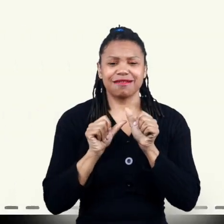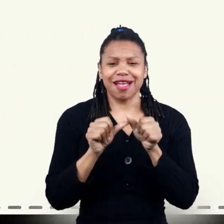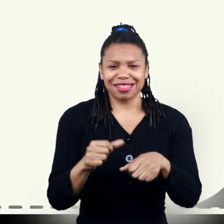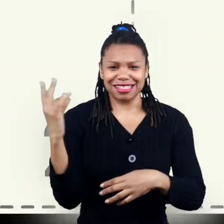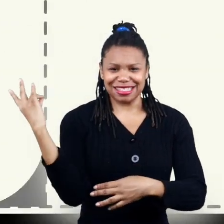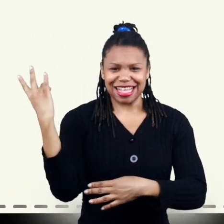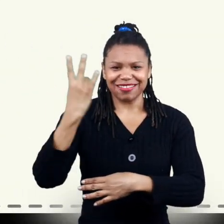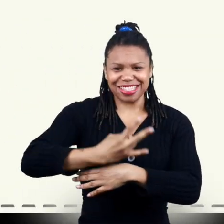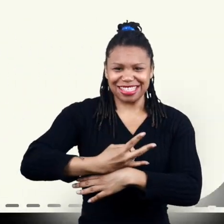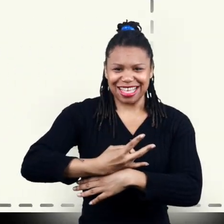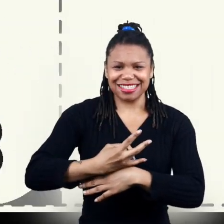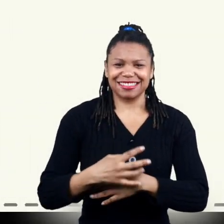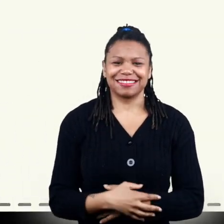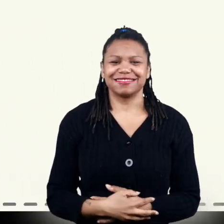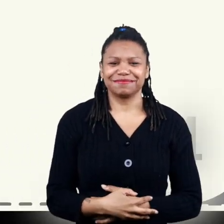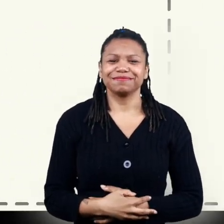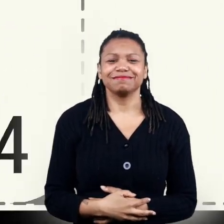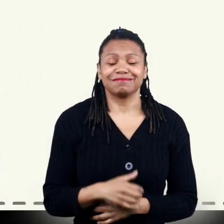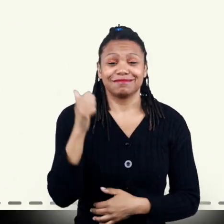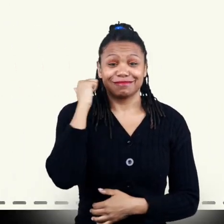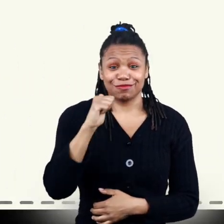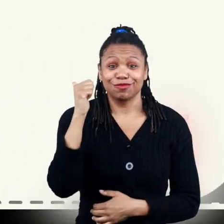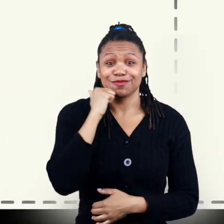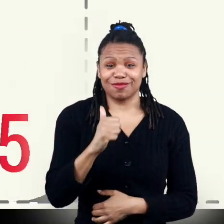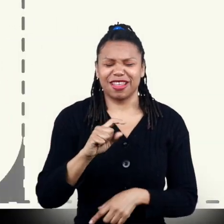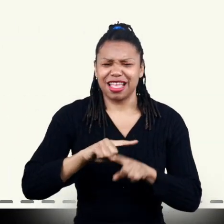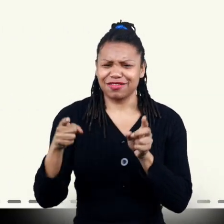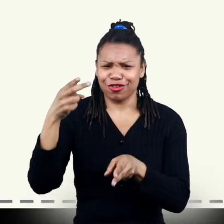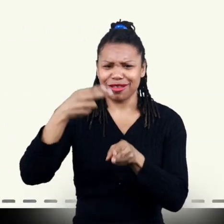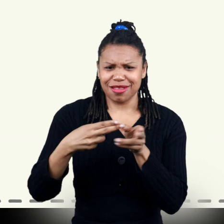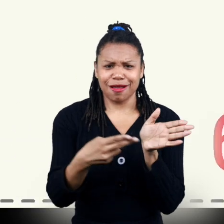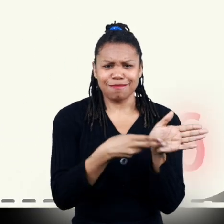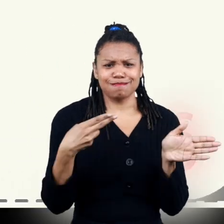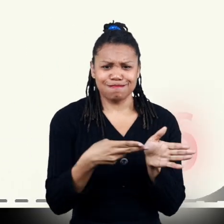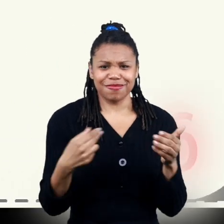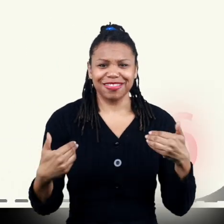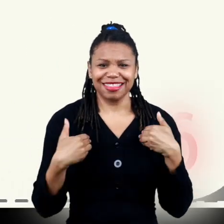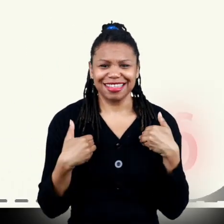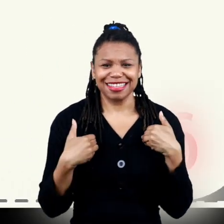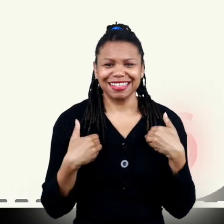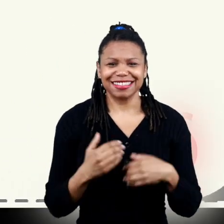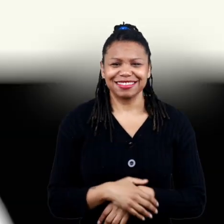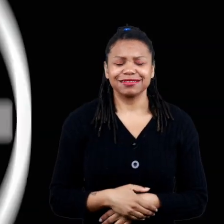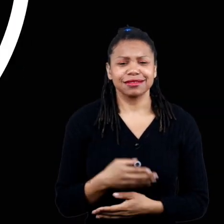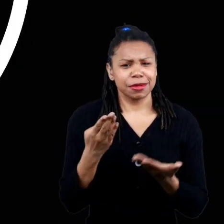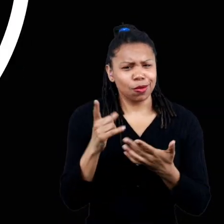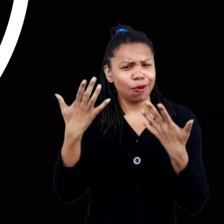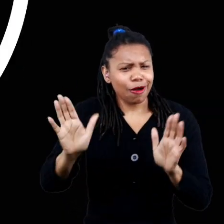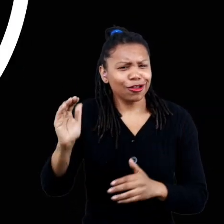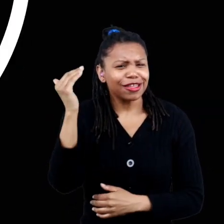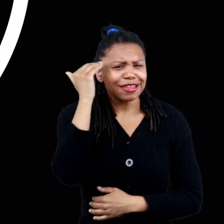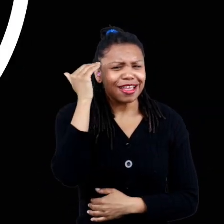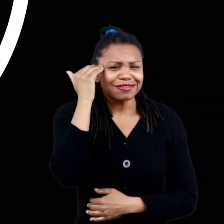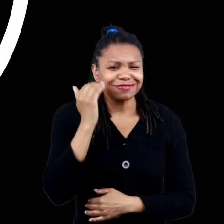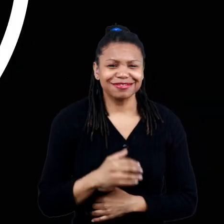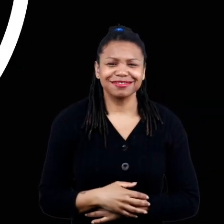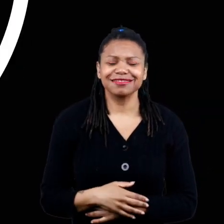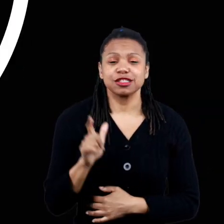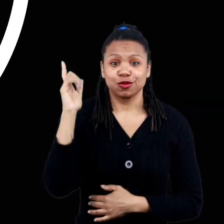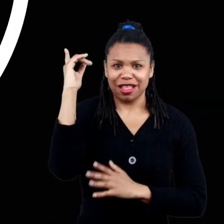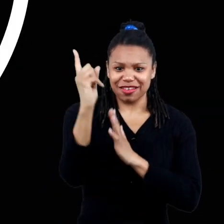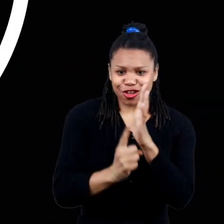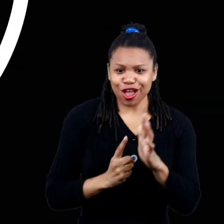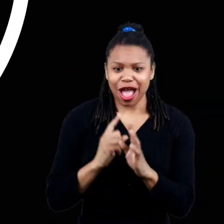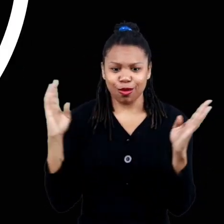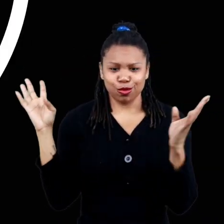that lasts for seven days with each day also called a different name and as you may already know